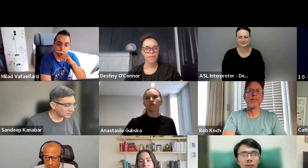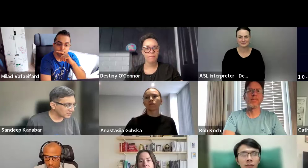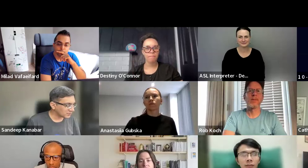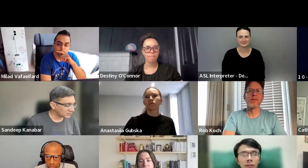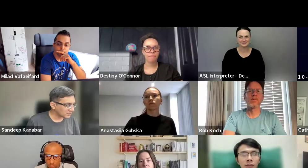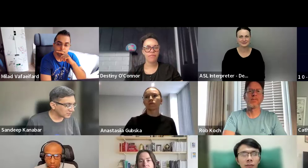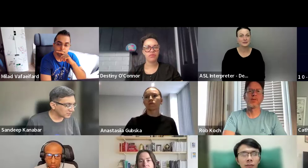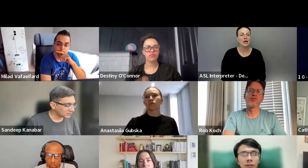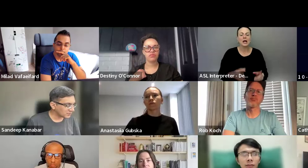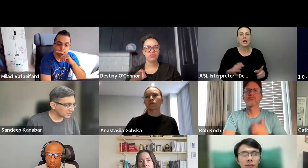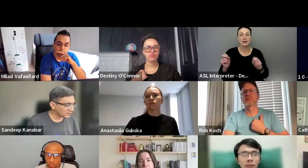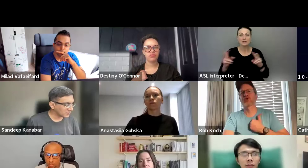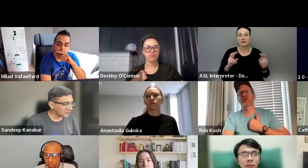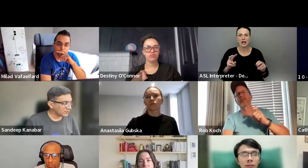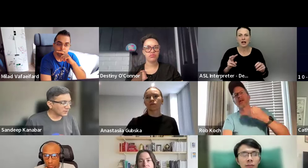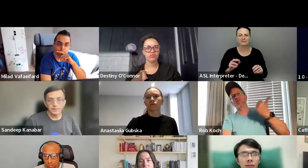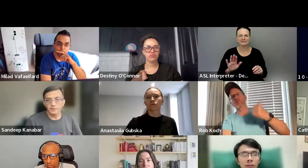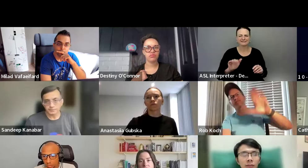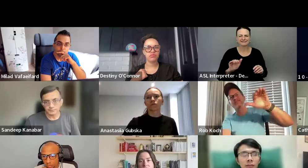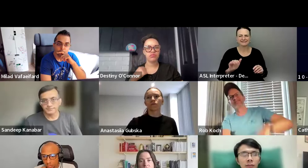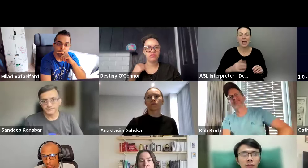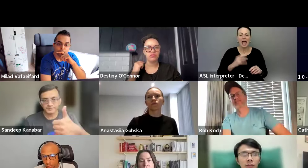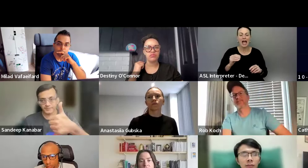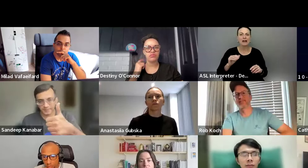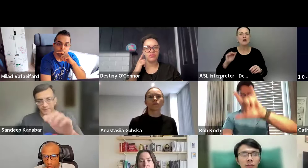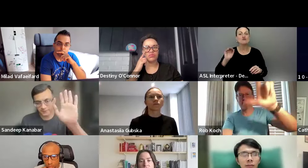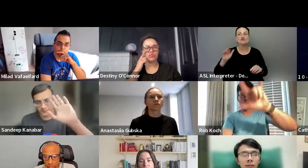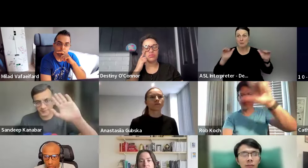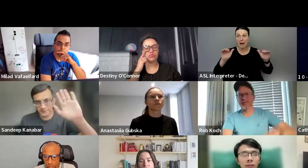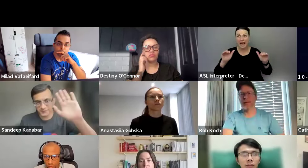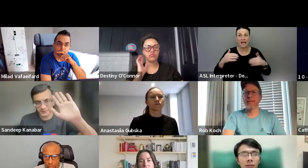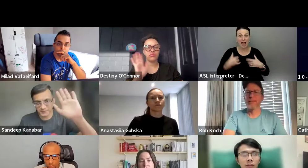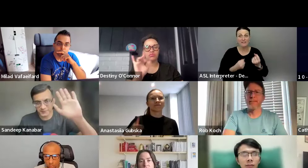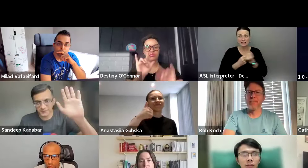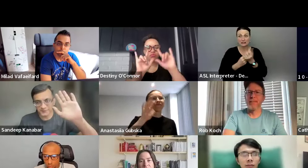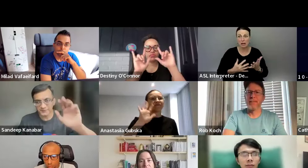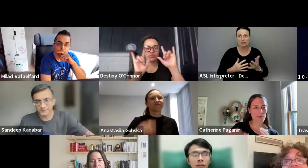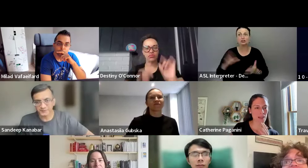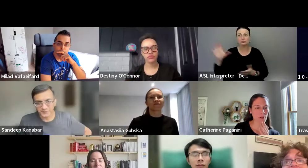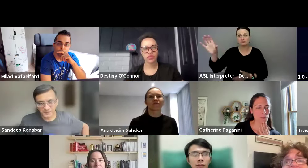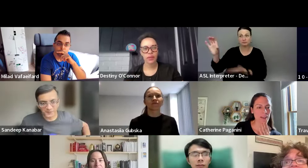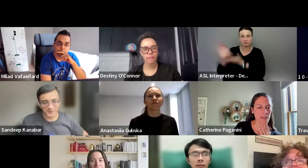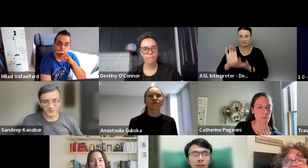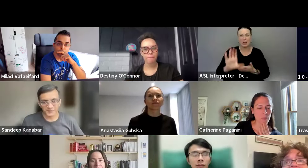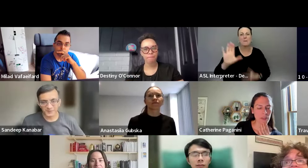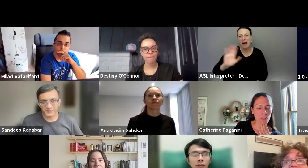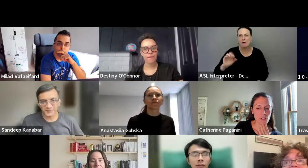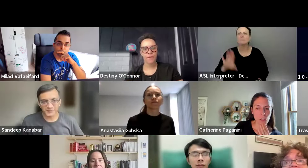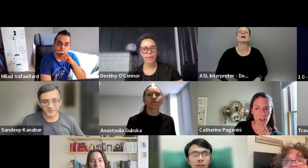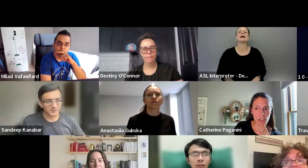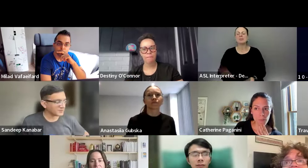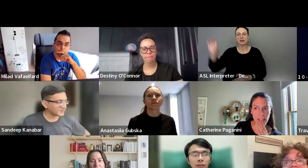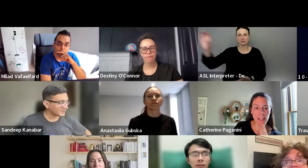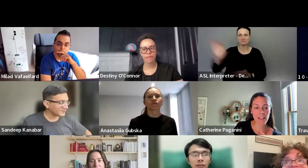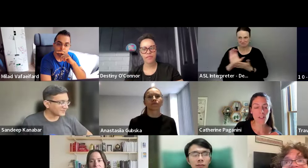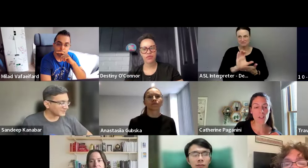Yeah. And a reminder also. So, uh, there is a sponsorship, uh, the sponsorship, the scholarship by Rob, um, there's